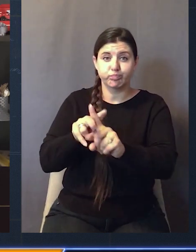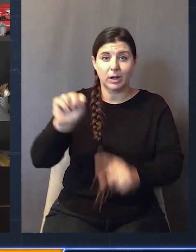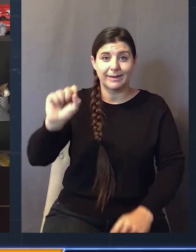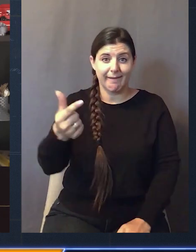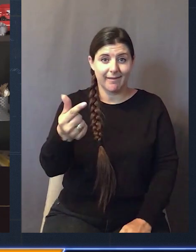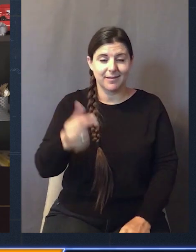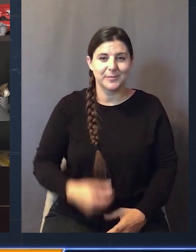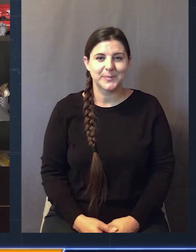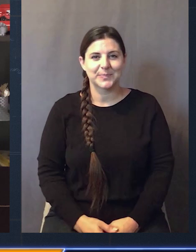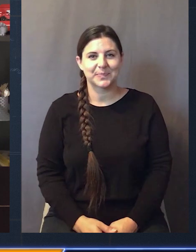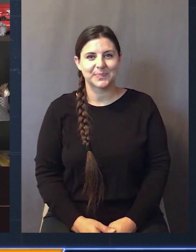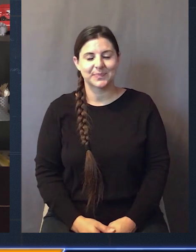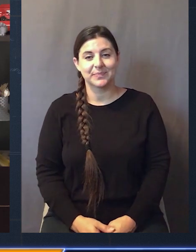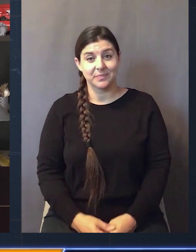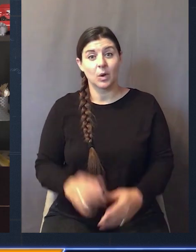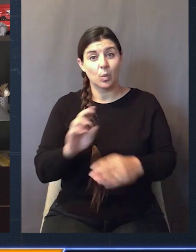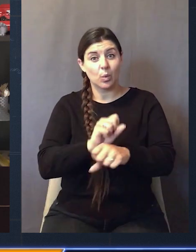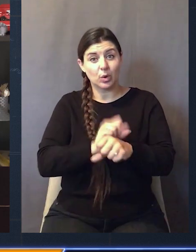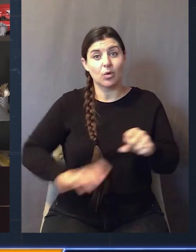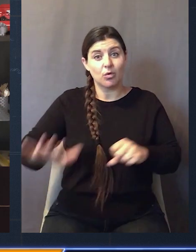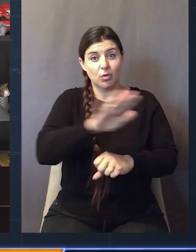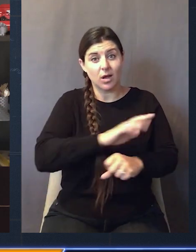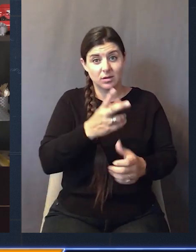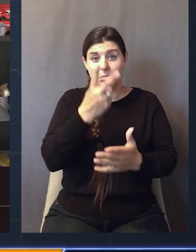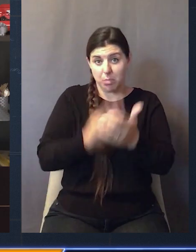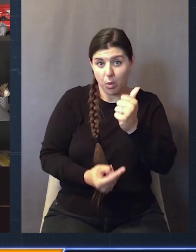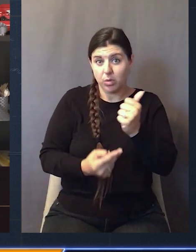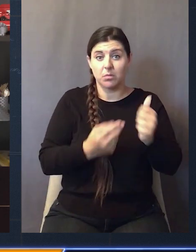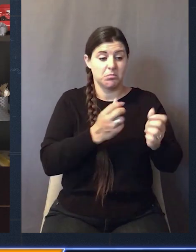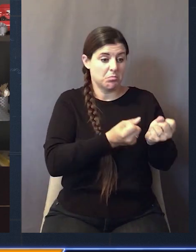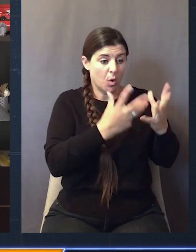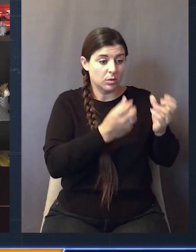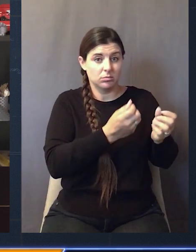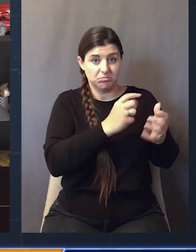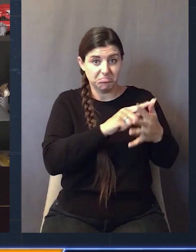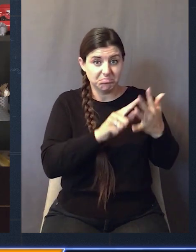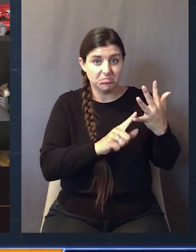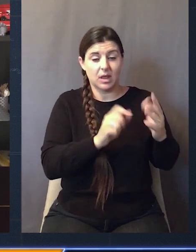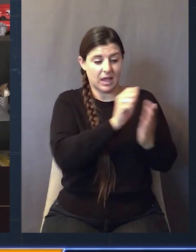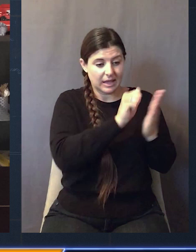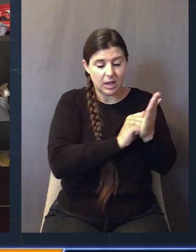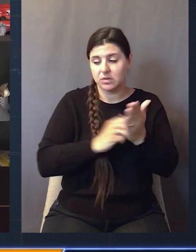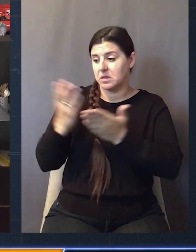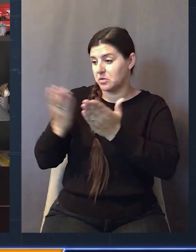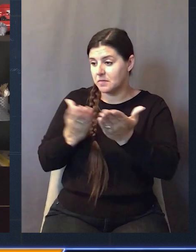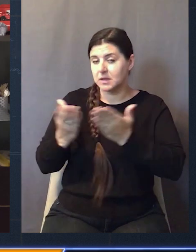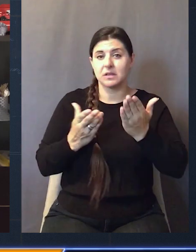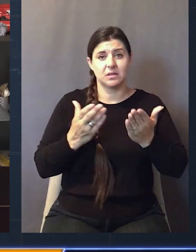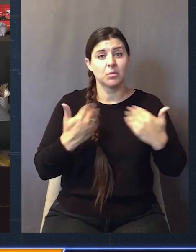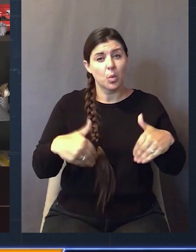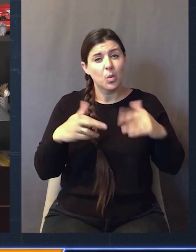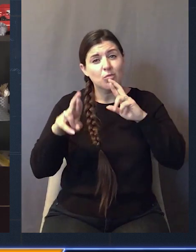catalog. If you create new stuff from the service catalog, those are going to get the tags you specify. Works across both multiple